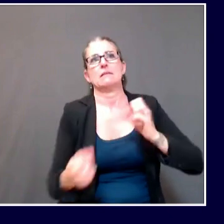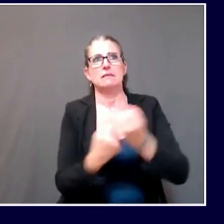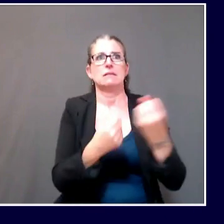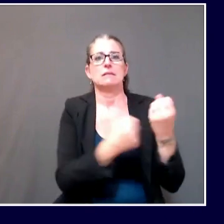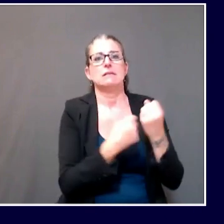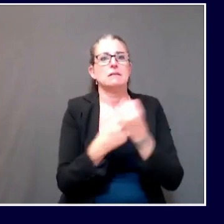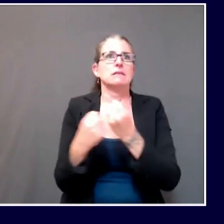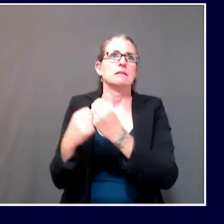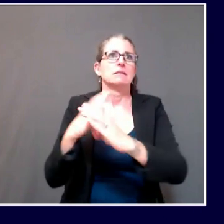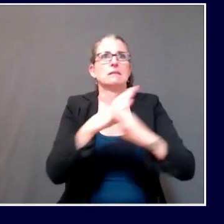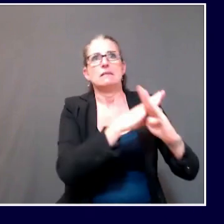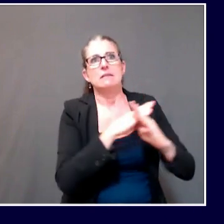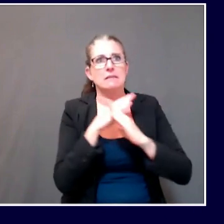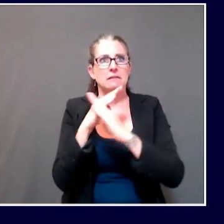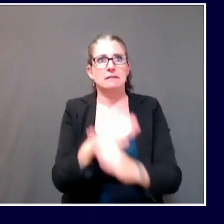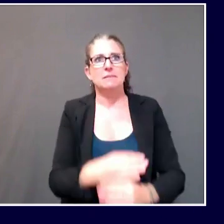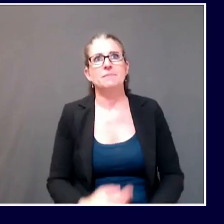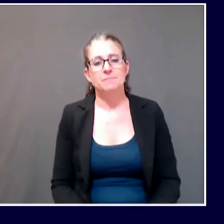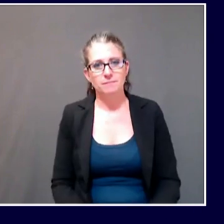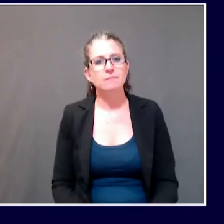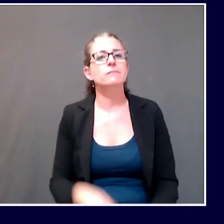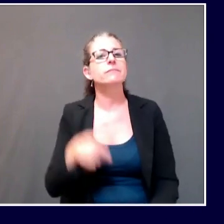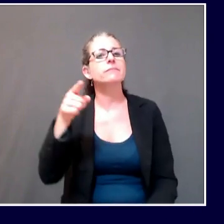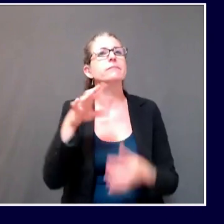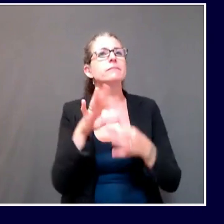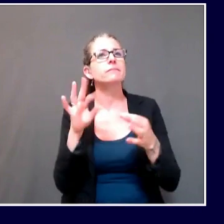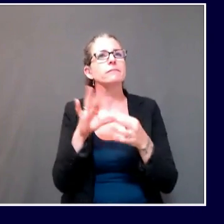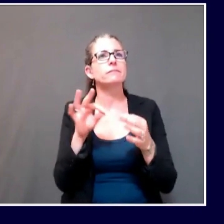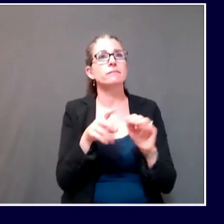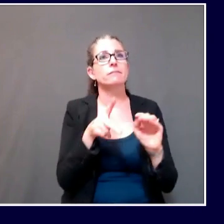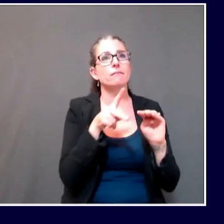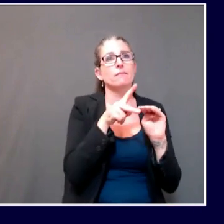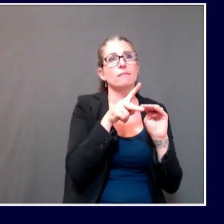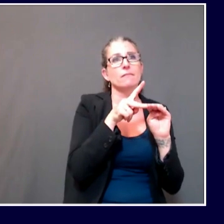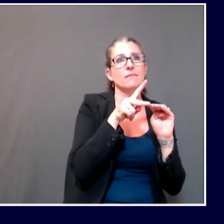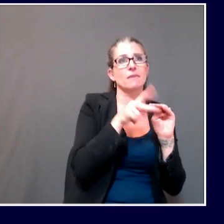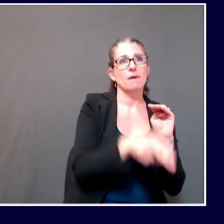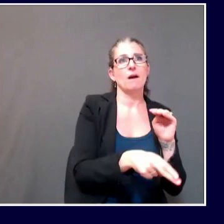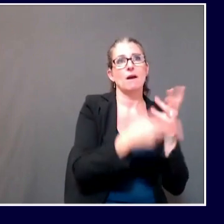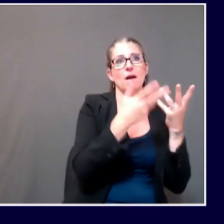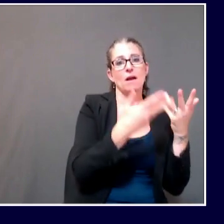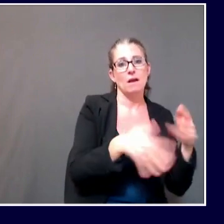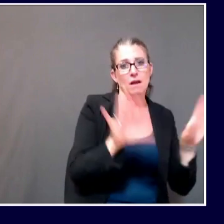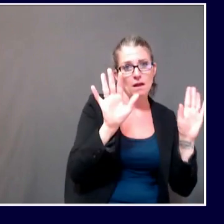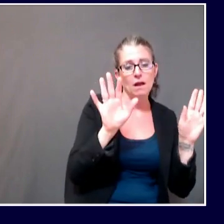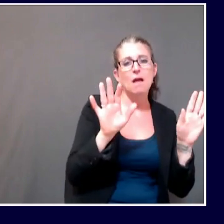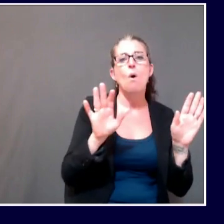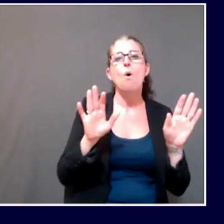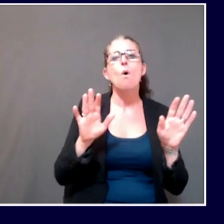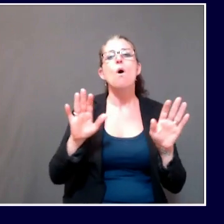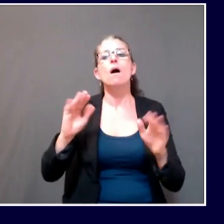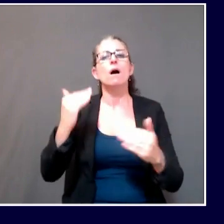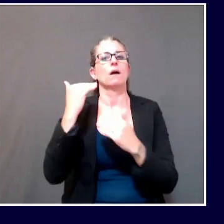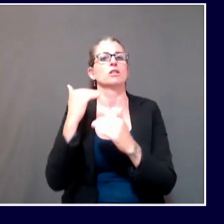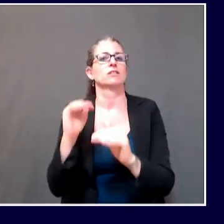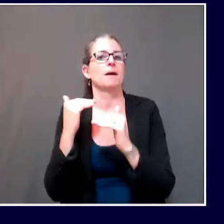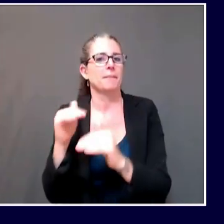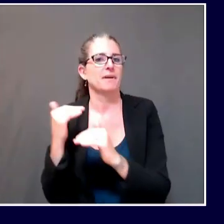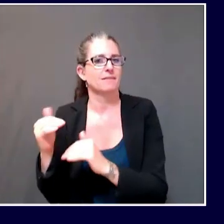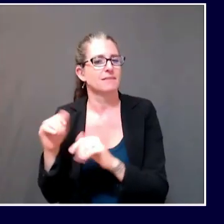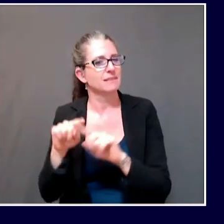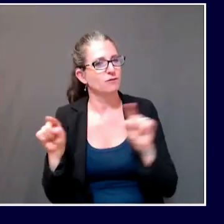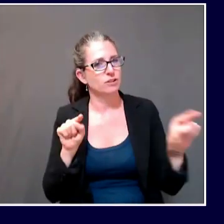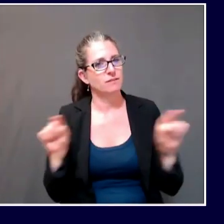different thing than cuts. Curtailments is particularly as it relates to the general fund, not so much federal funds, but